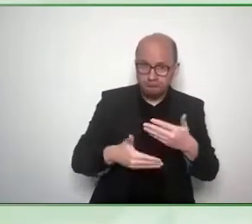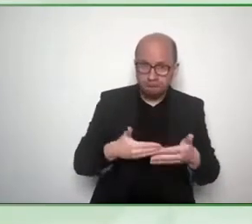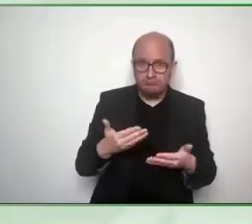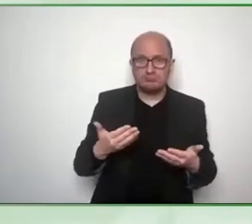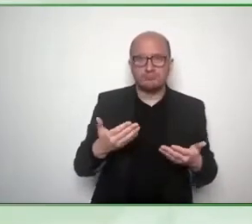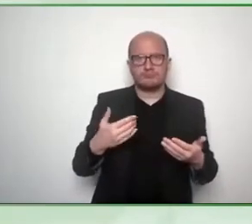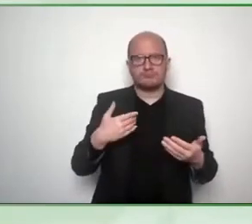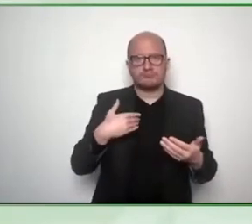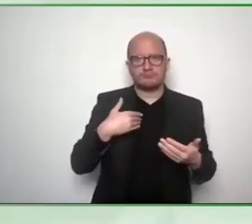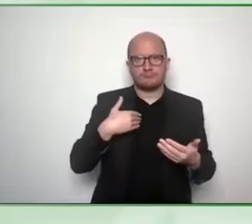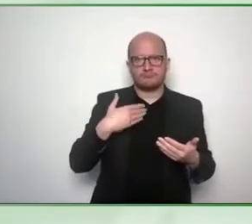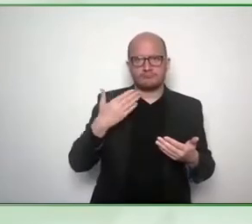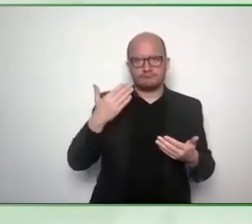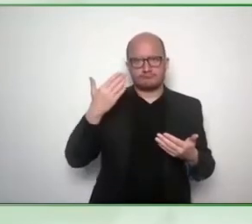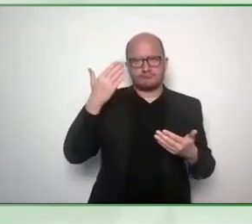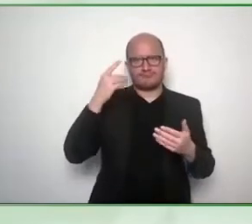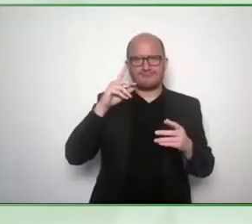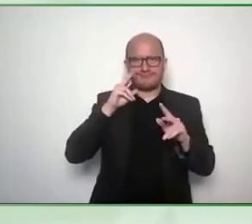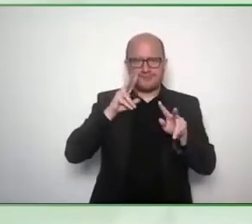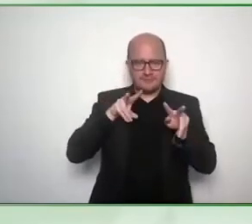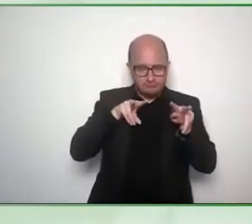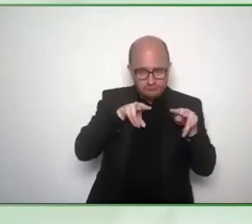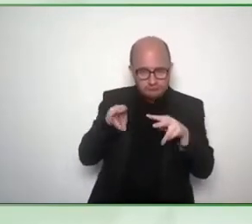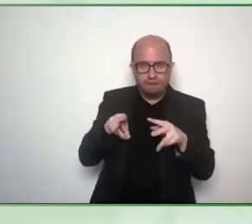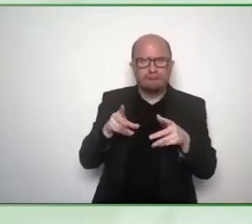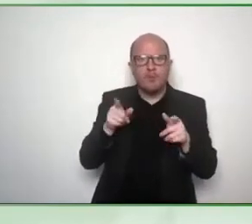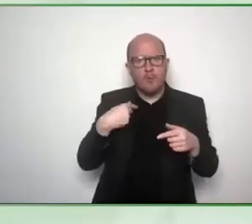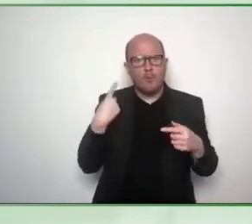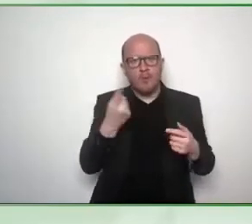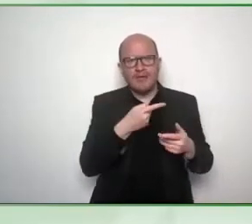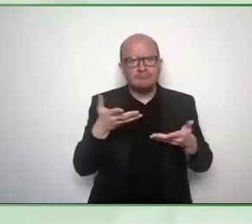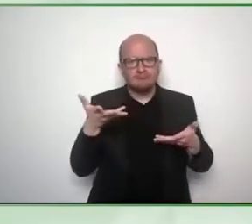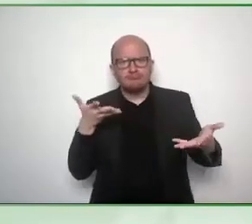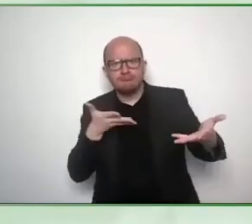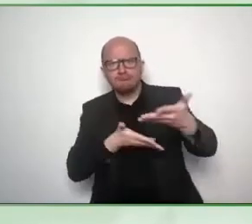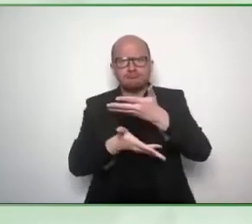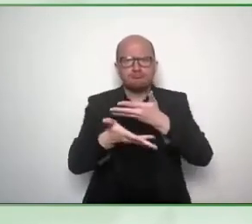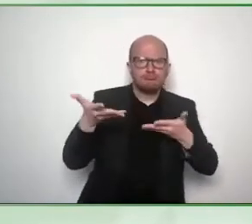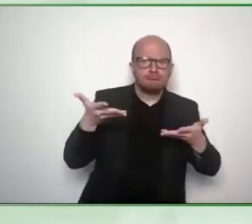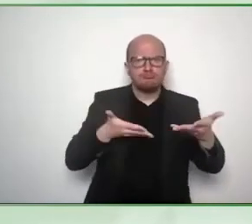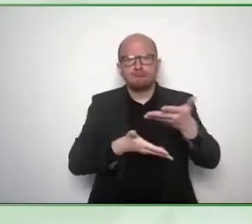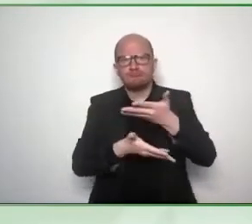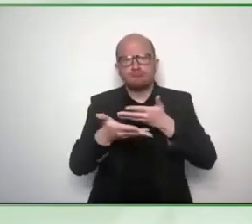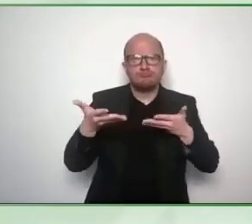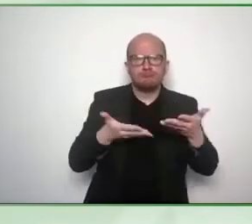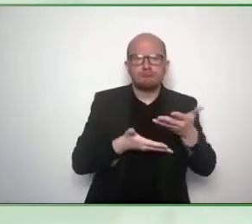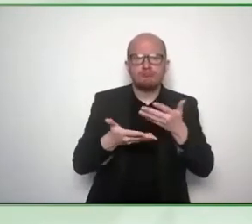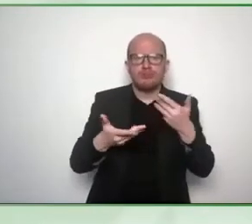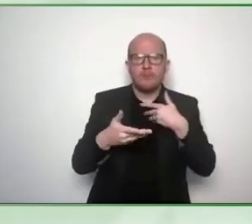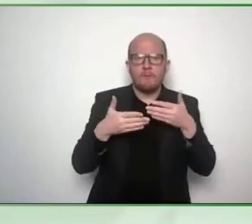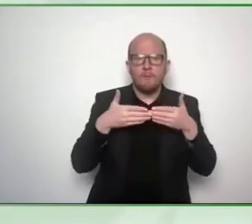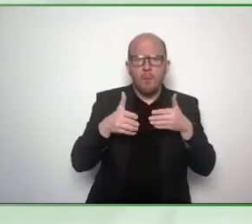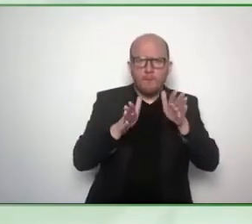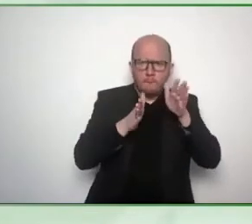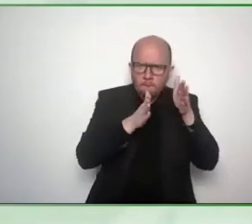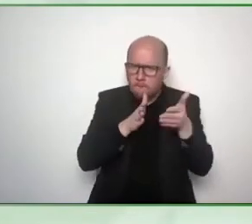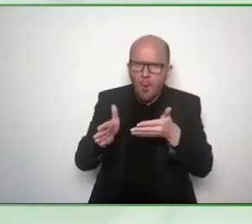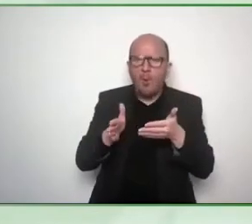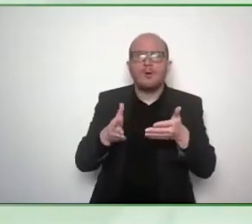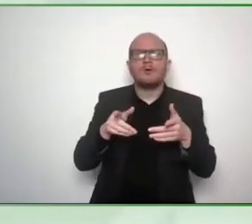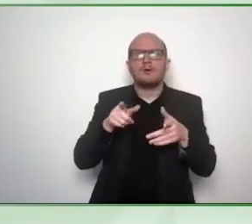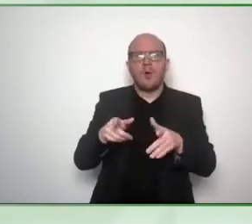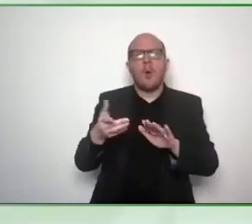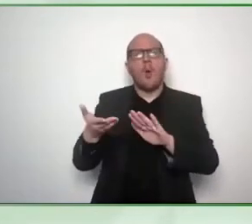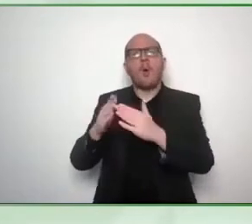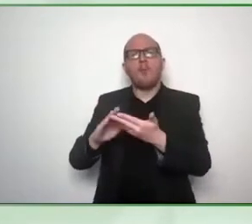a lot of the discussions around important issues to focus more on marginalized communities and so